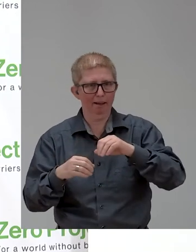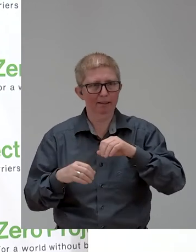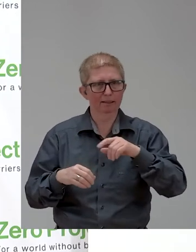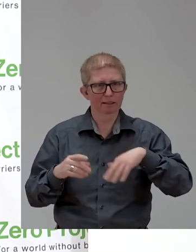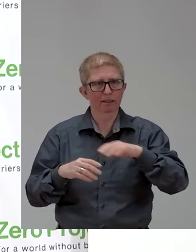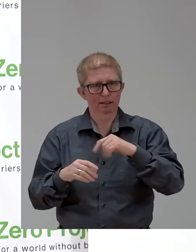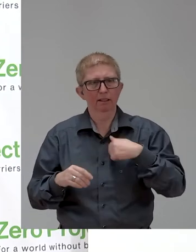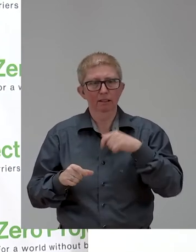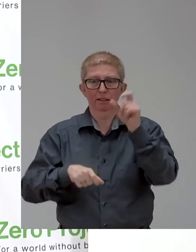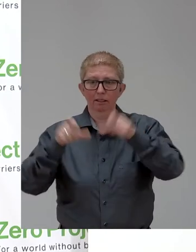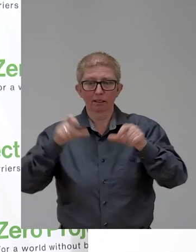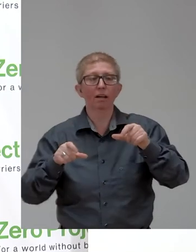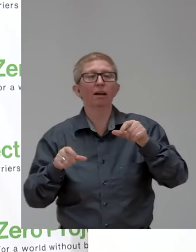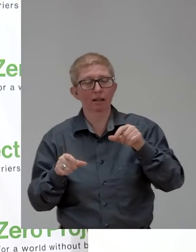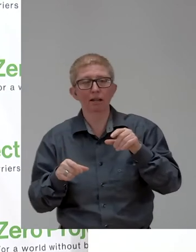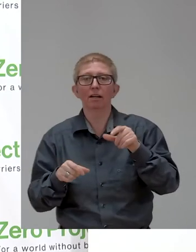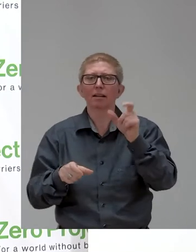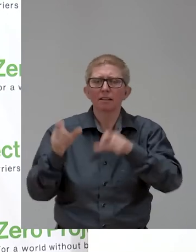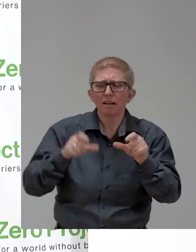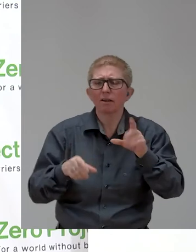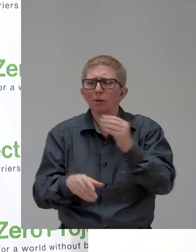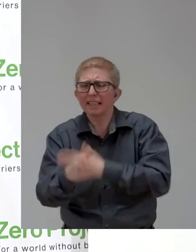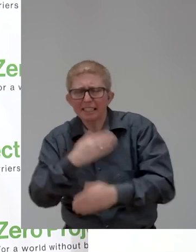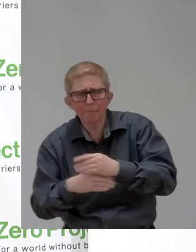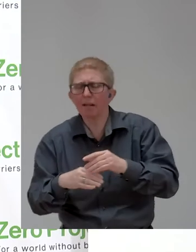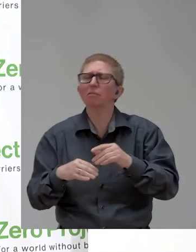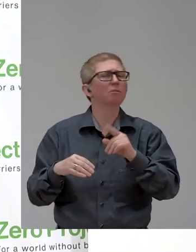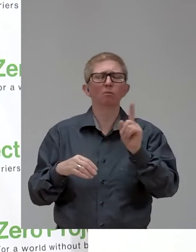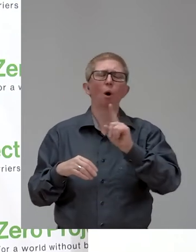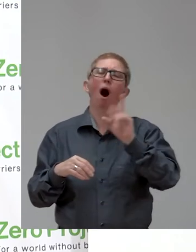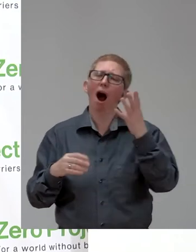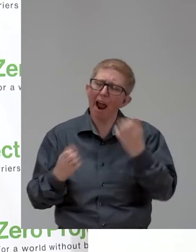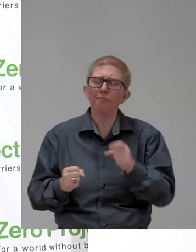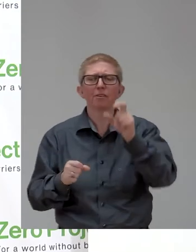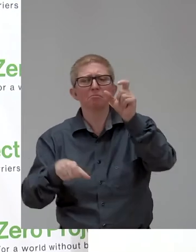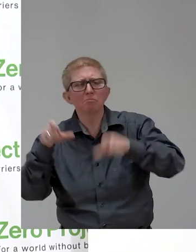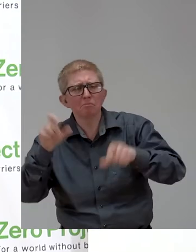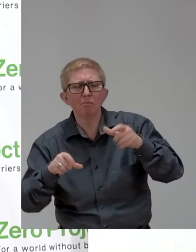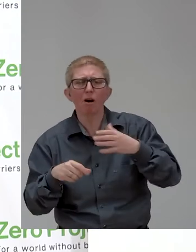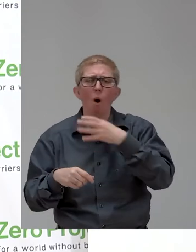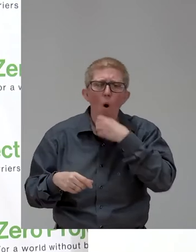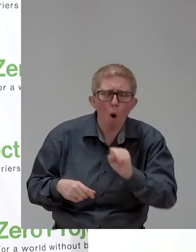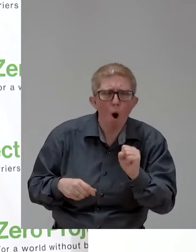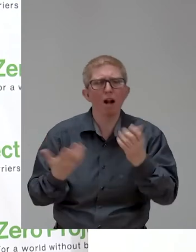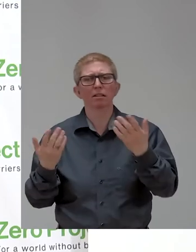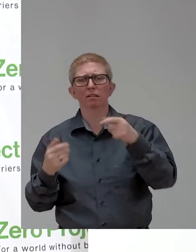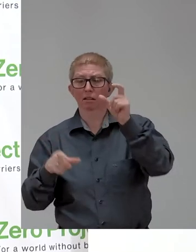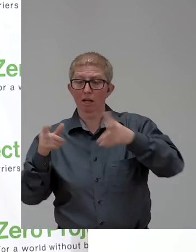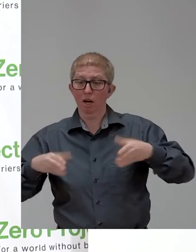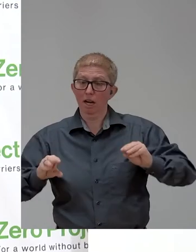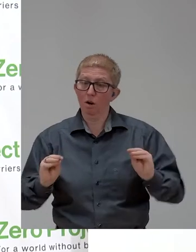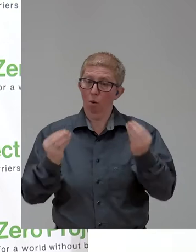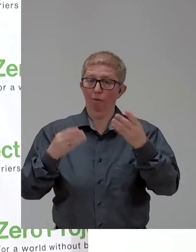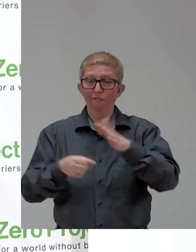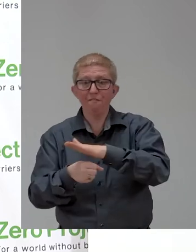disabilities, also for elderly people, for young people, for families, and especially in a rural area. And I